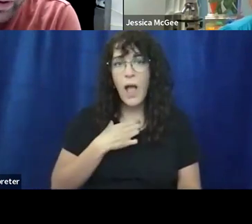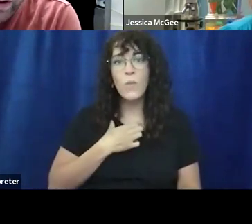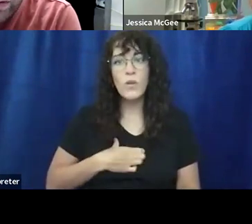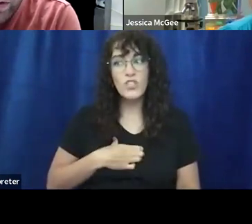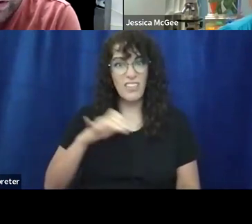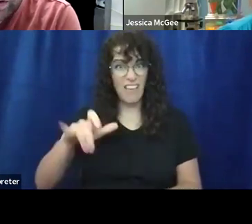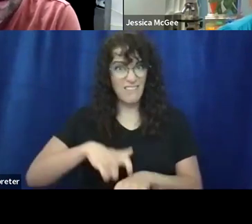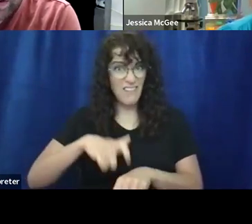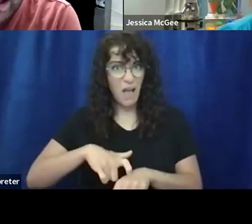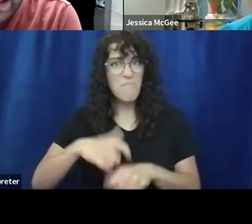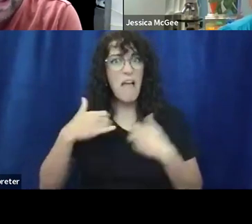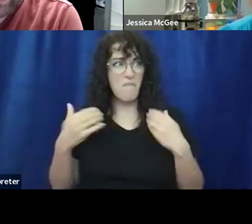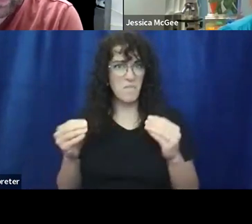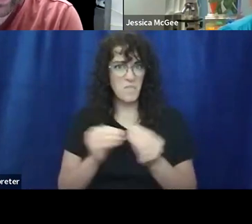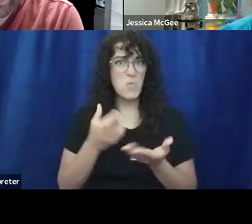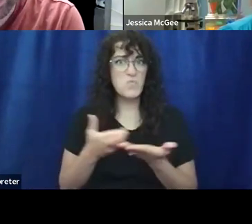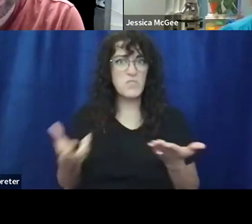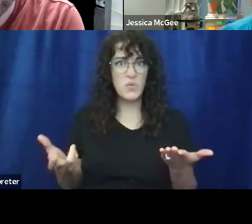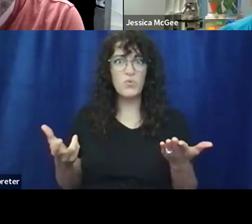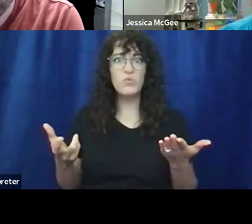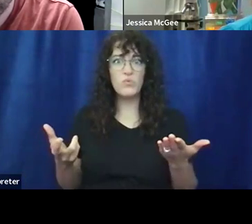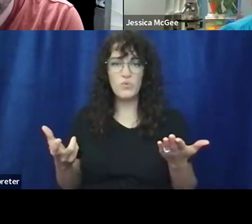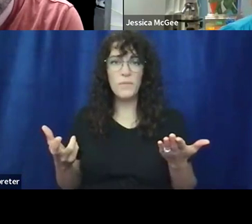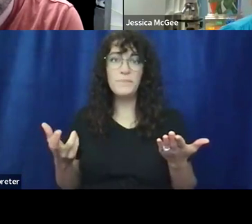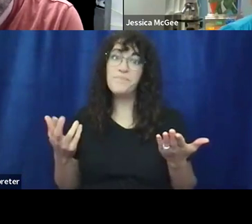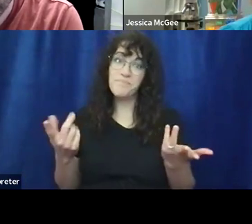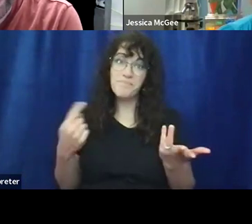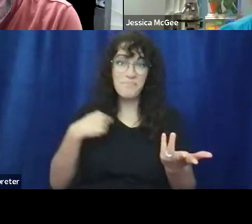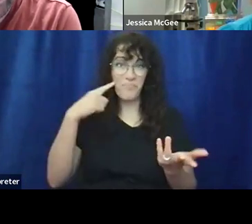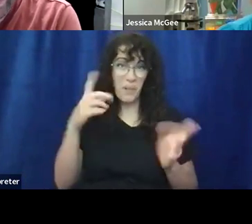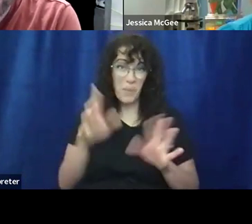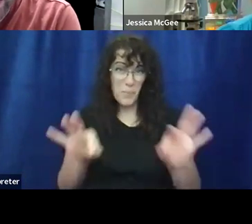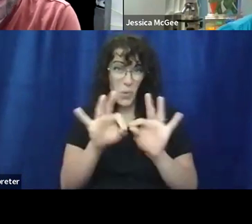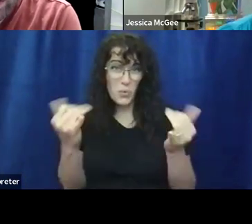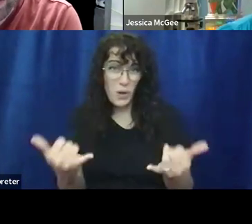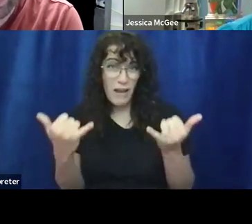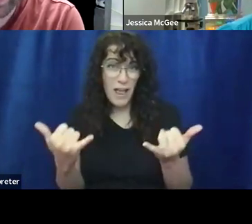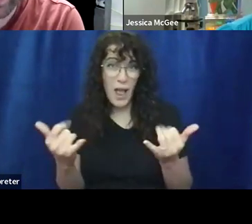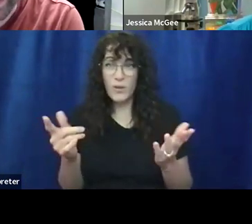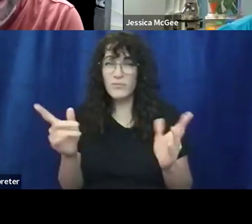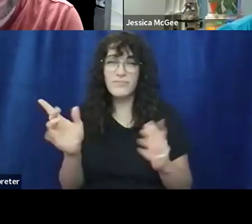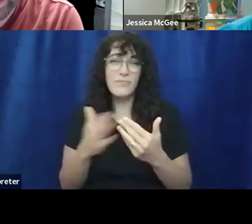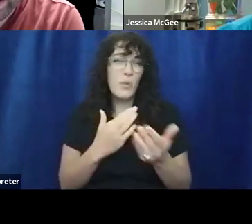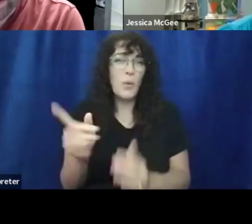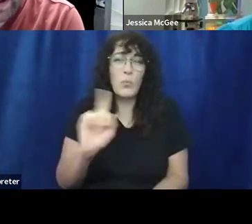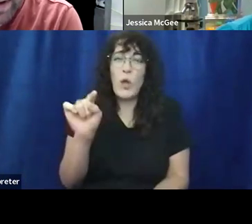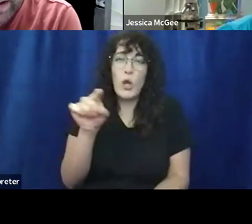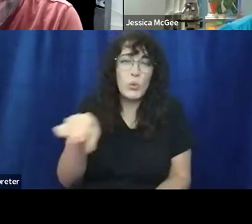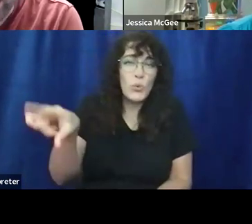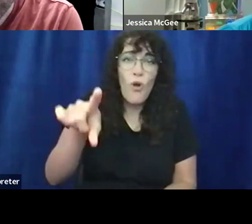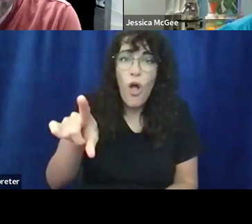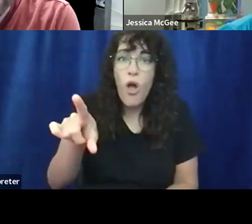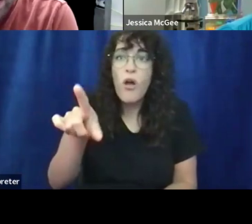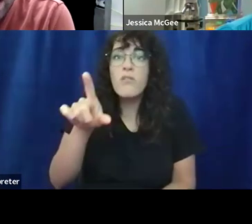at that point that there were more resources. I think it's important, uh, you know, right now that wherever you are to find like